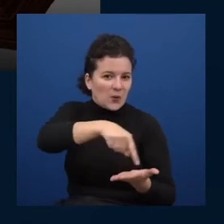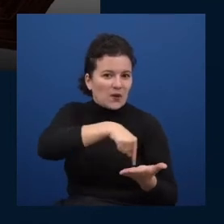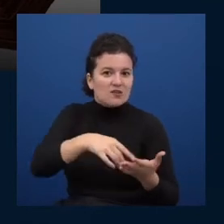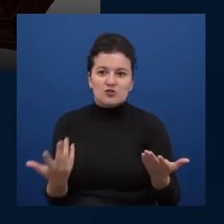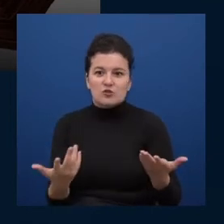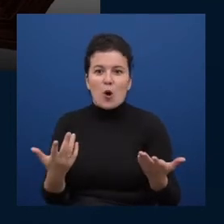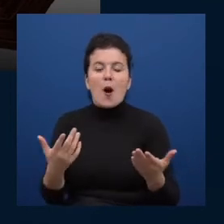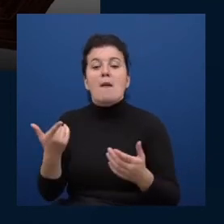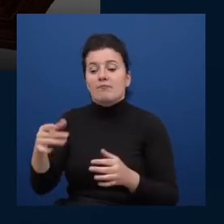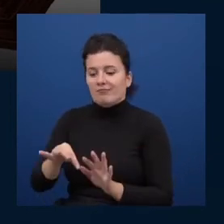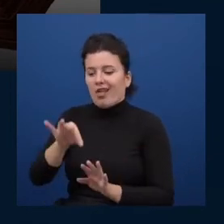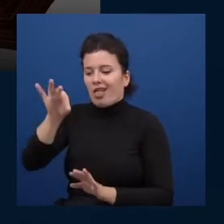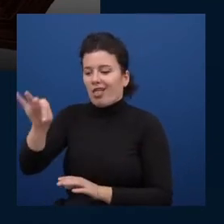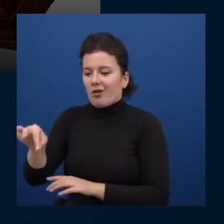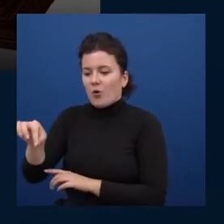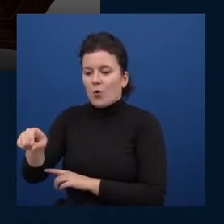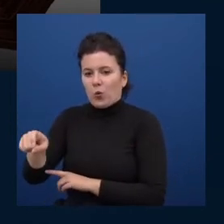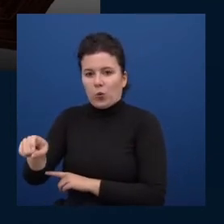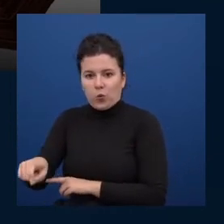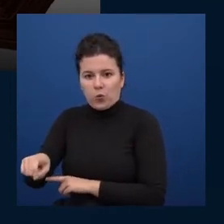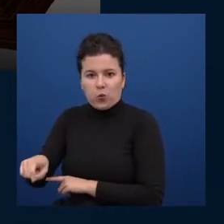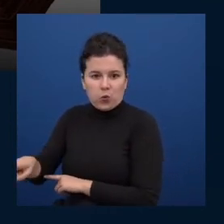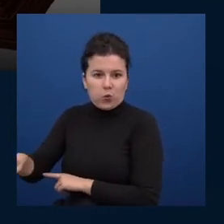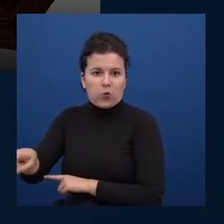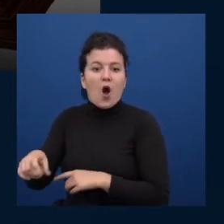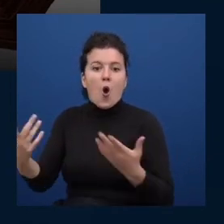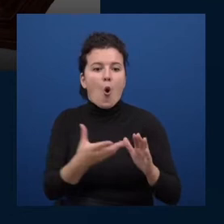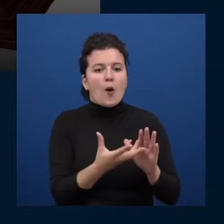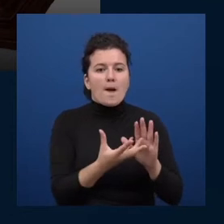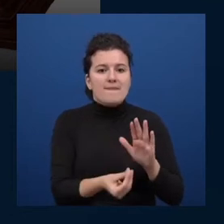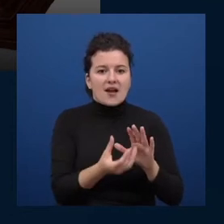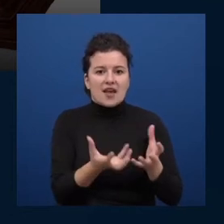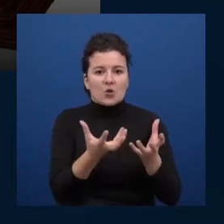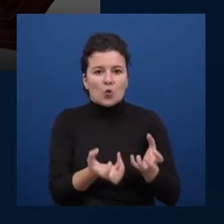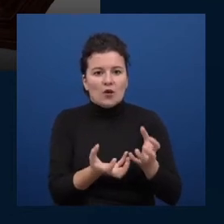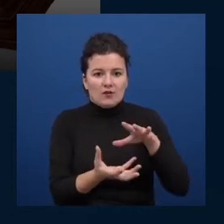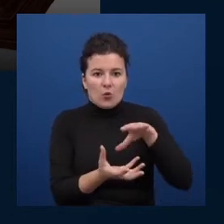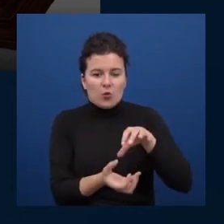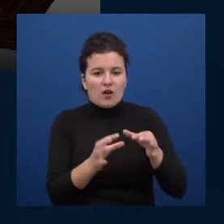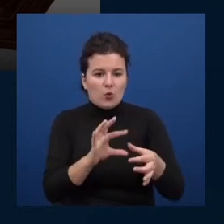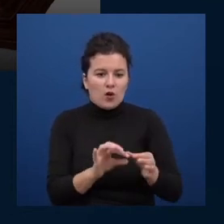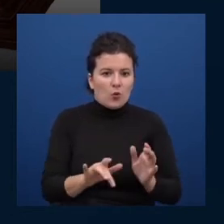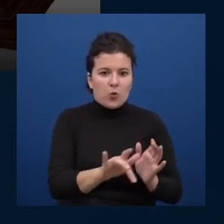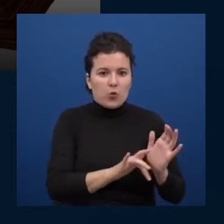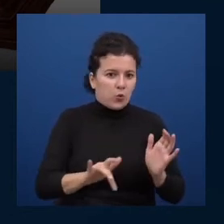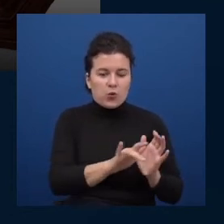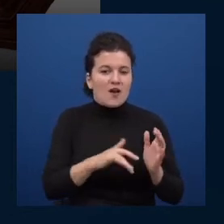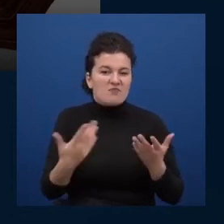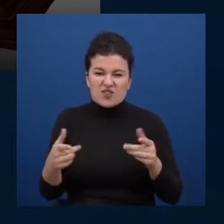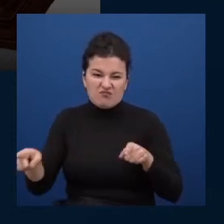or you pick it up with a needle you're getting information off of a circle dvd blu-ray